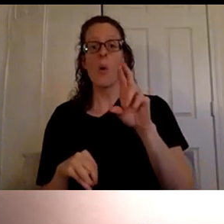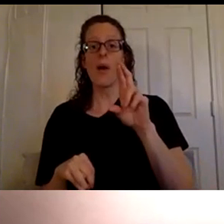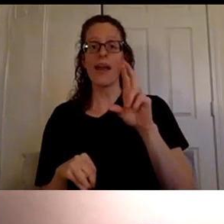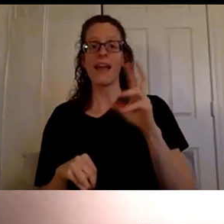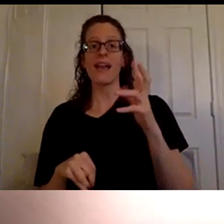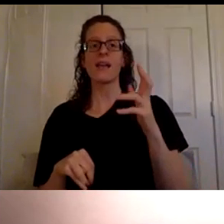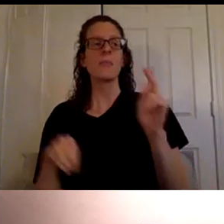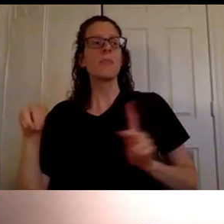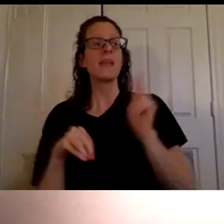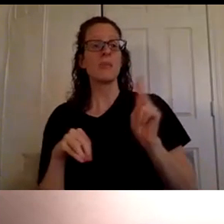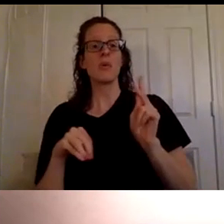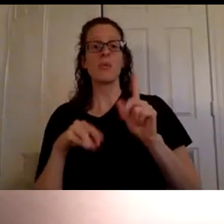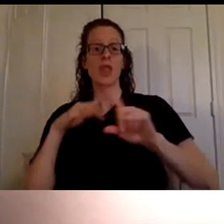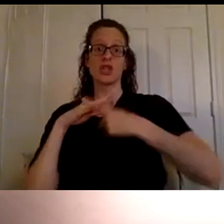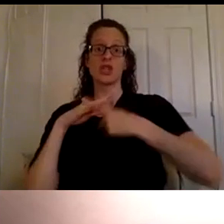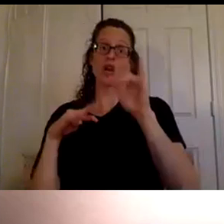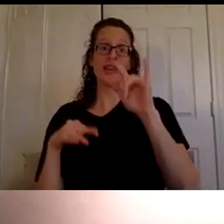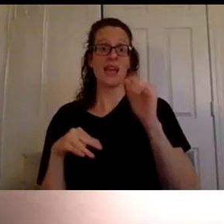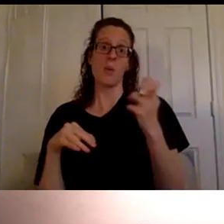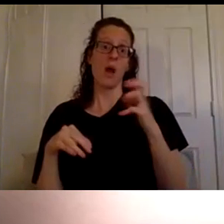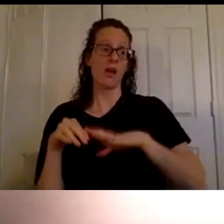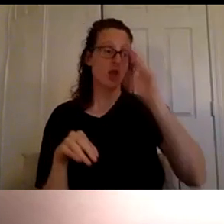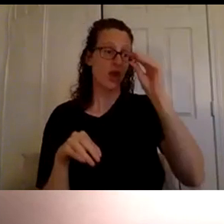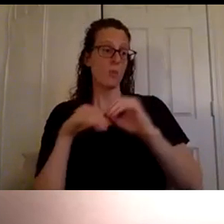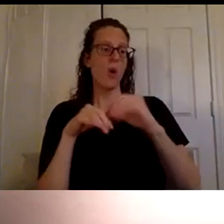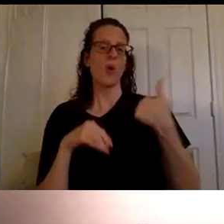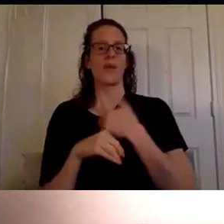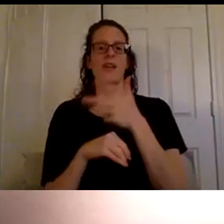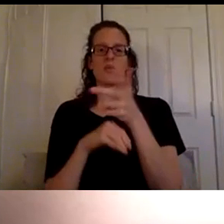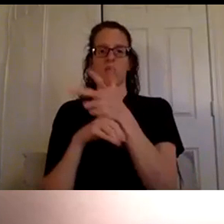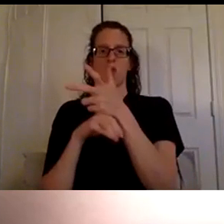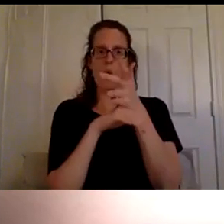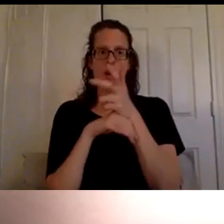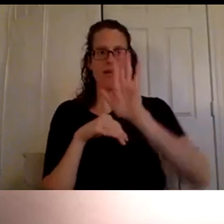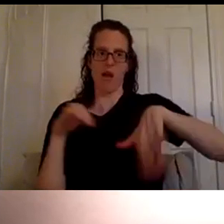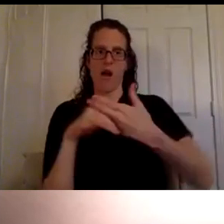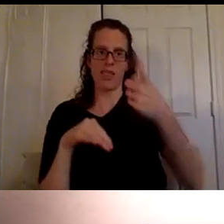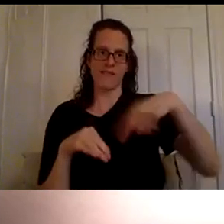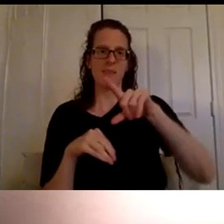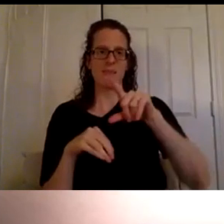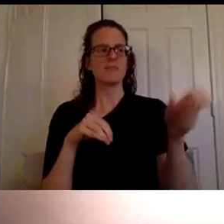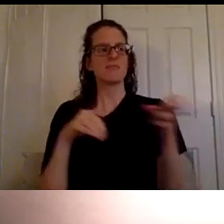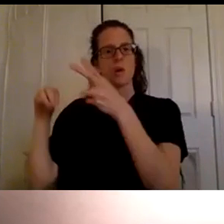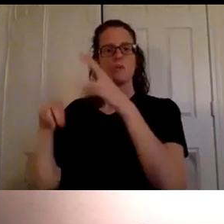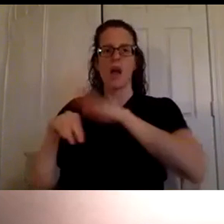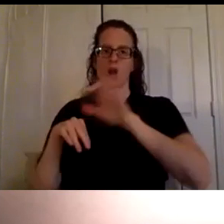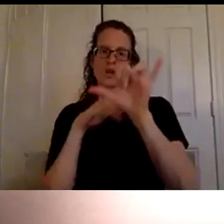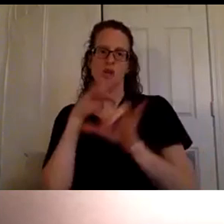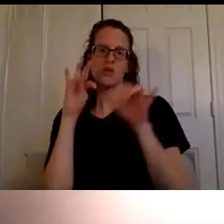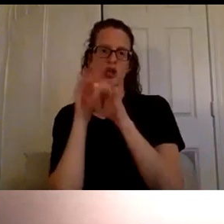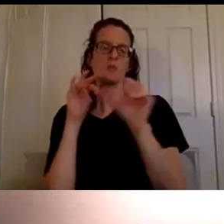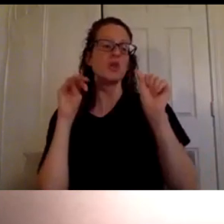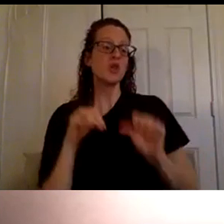kits we've recorded all of these that we've just finished doing and we have them on youtube so you can share the